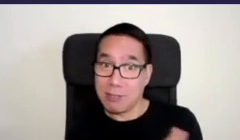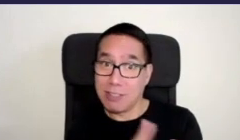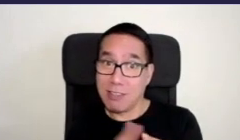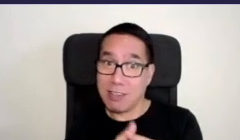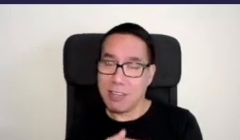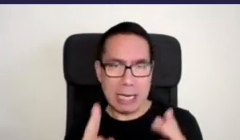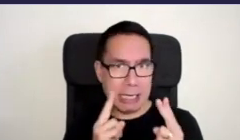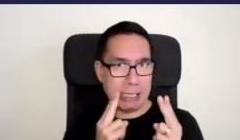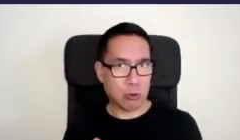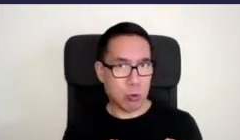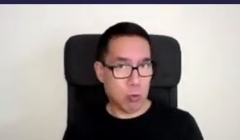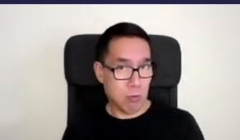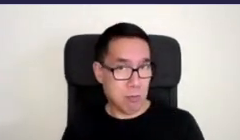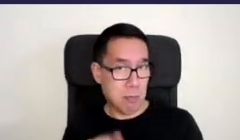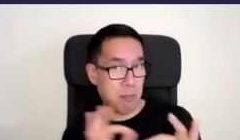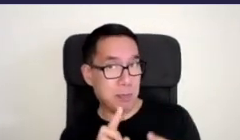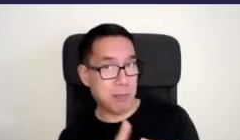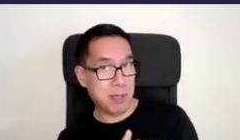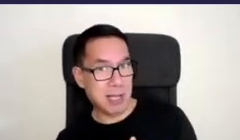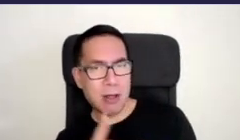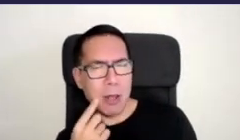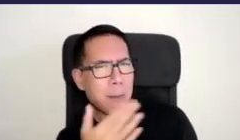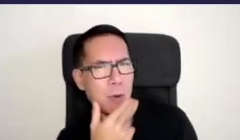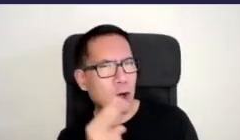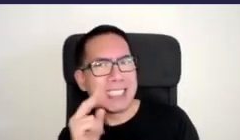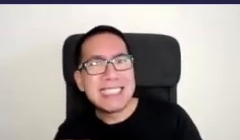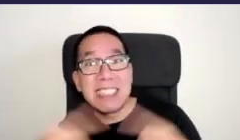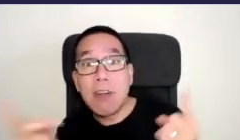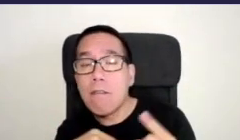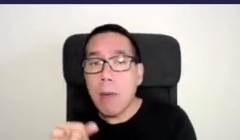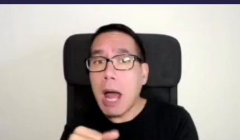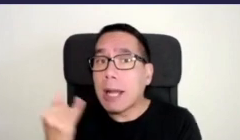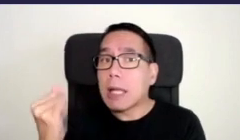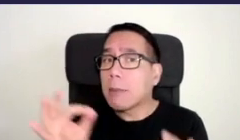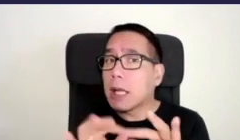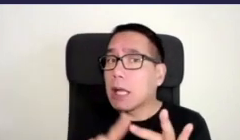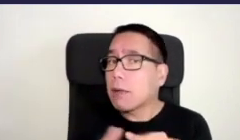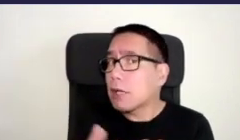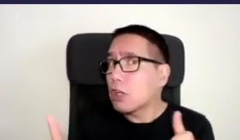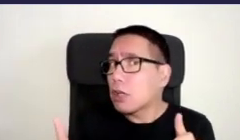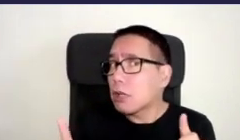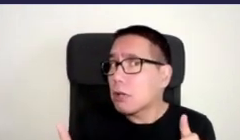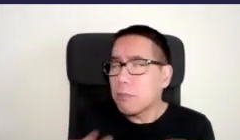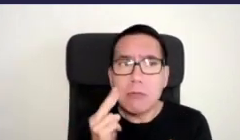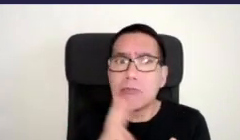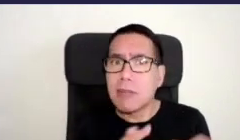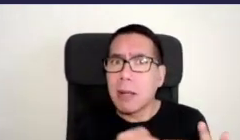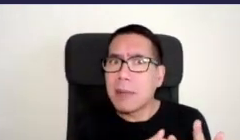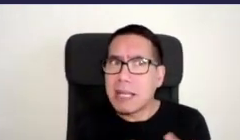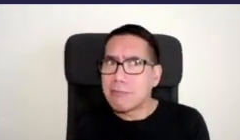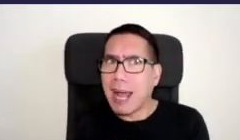they're all so gorgeous and so different to the honeybees which we love very much at Heart Gardening Project but they are introduced